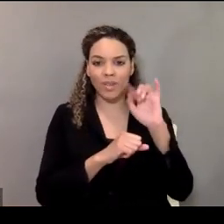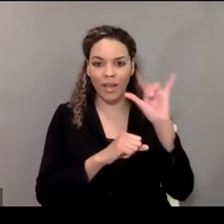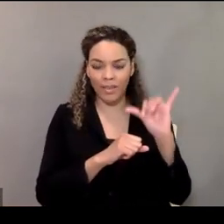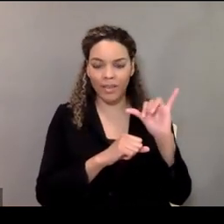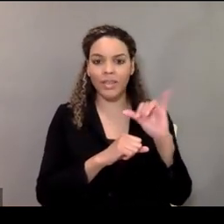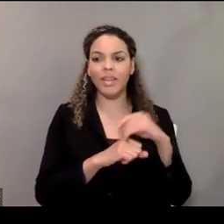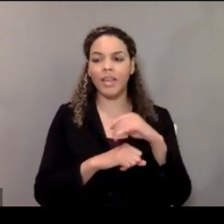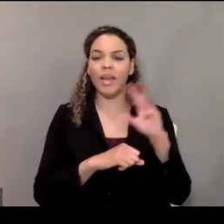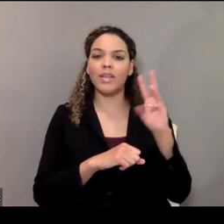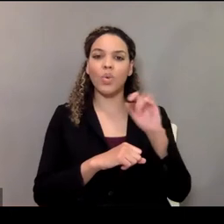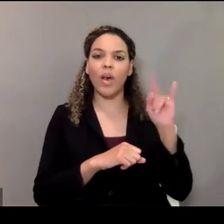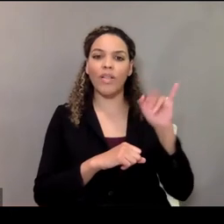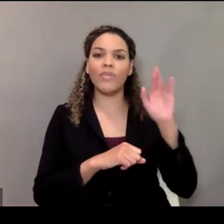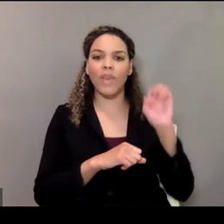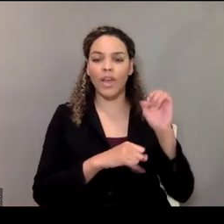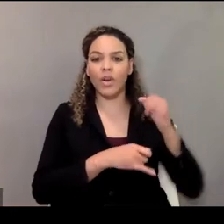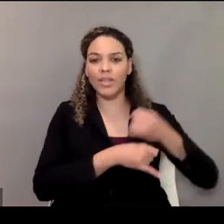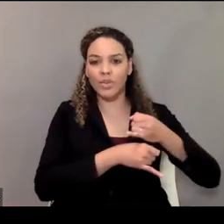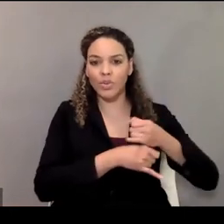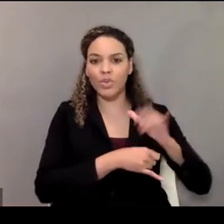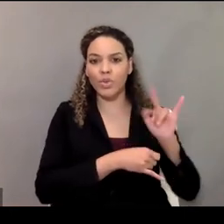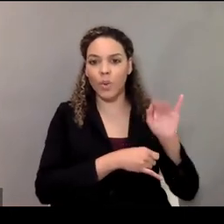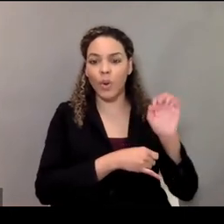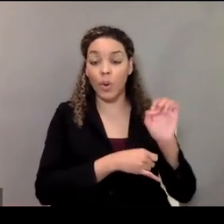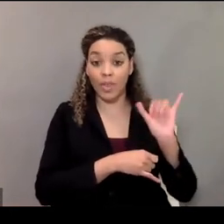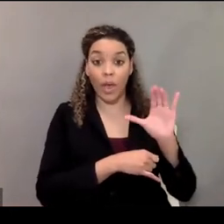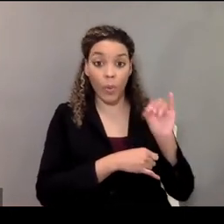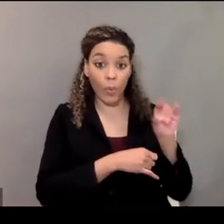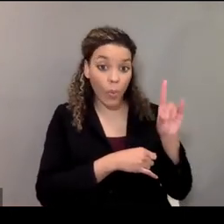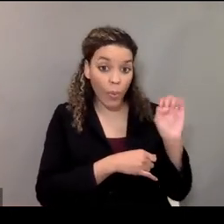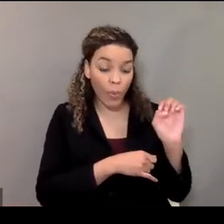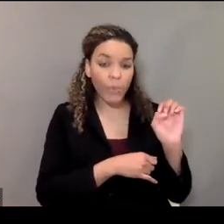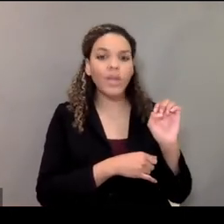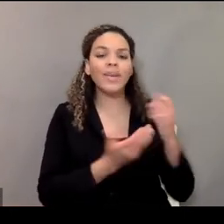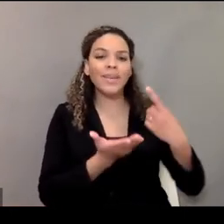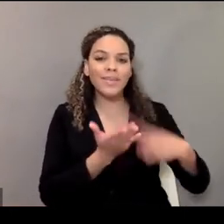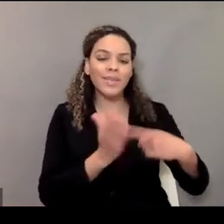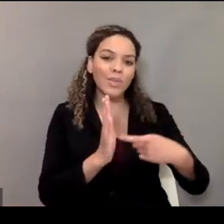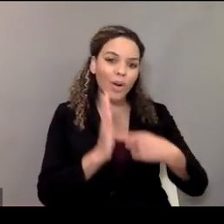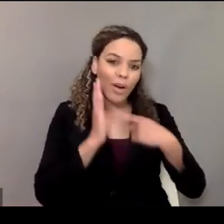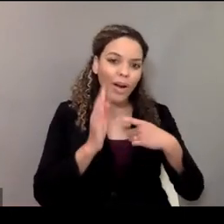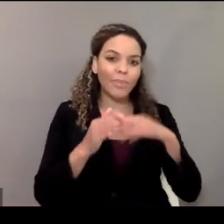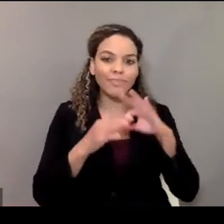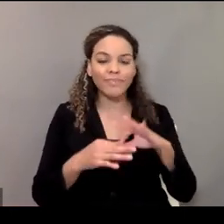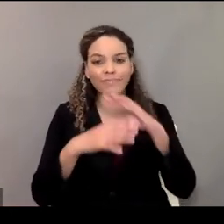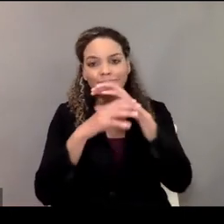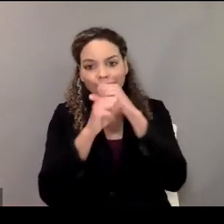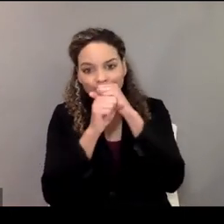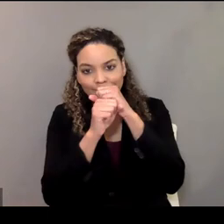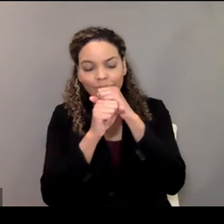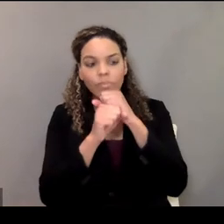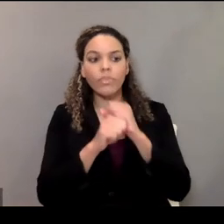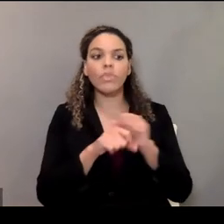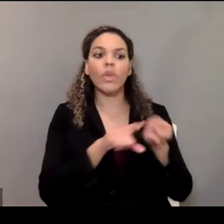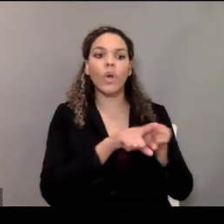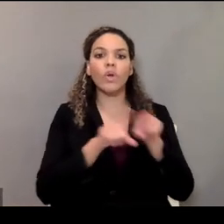code. And it also, that code also talks about the requirements in terms of confidentiality